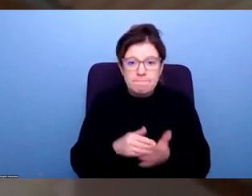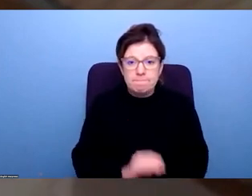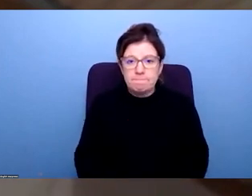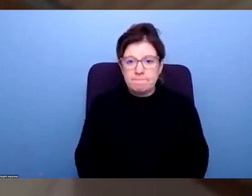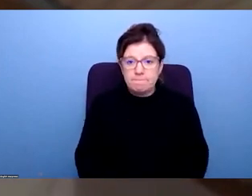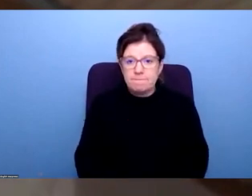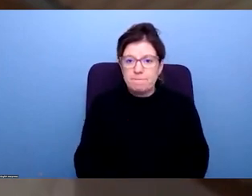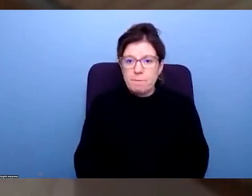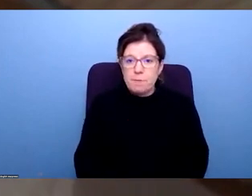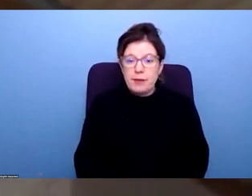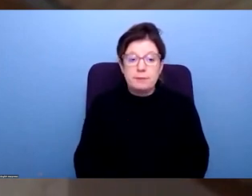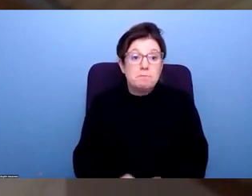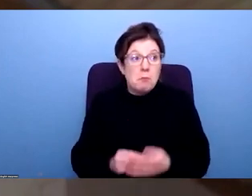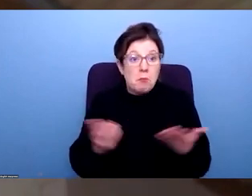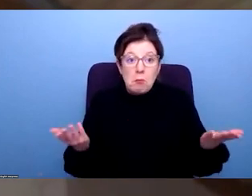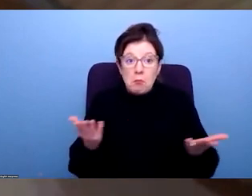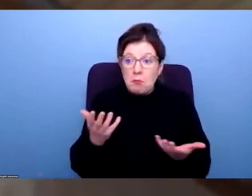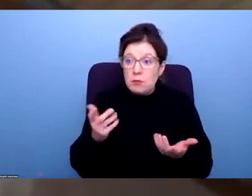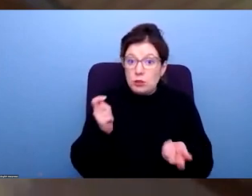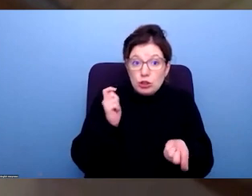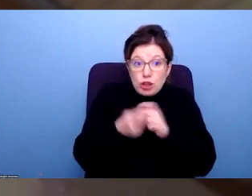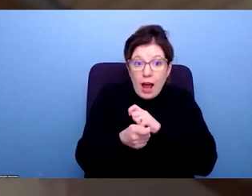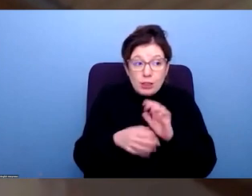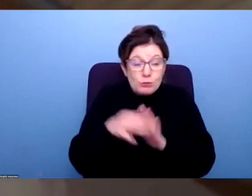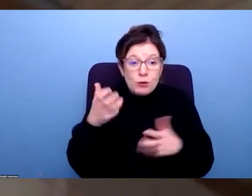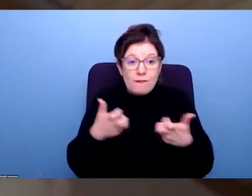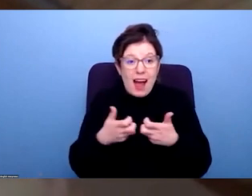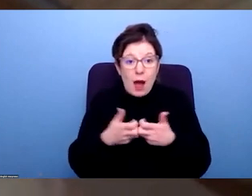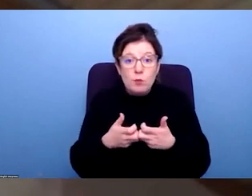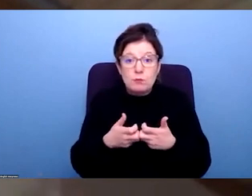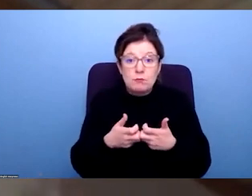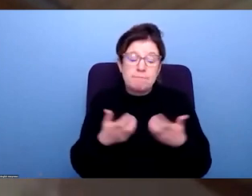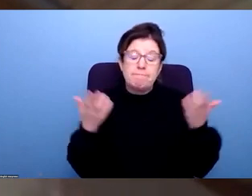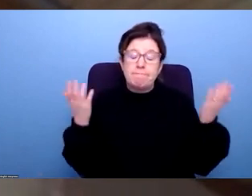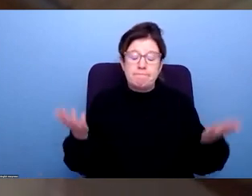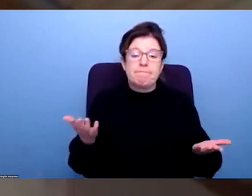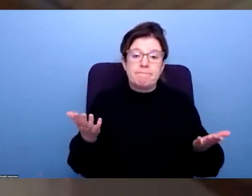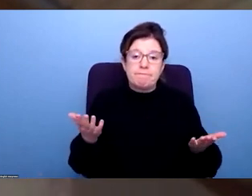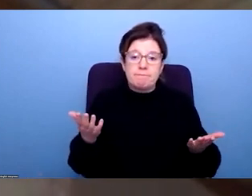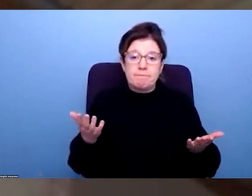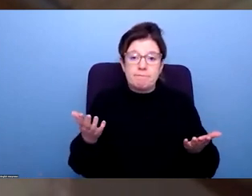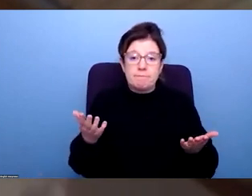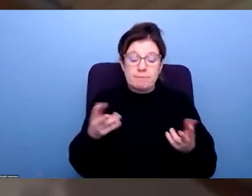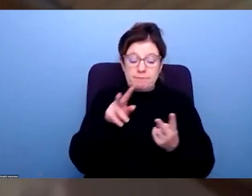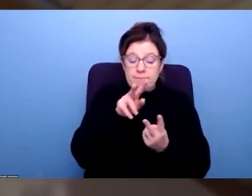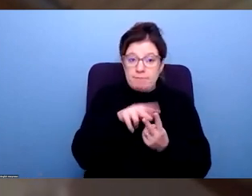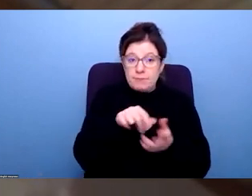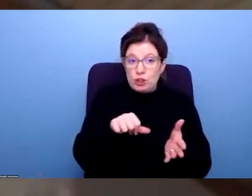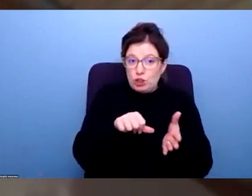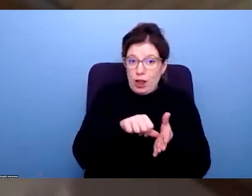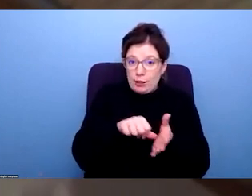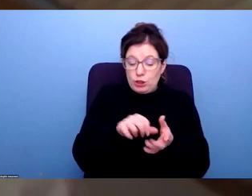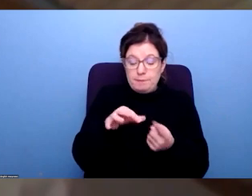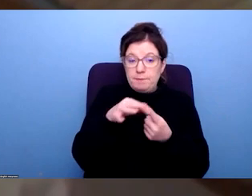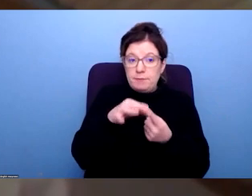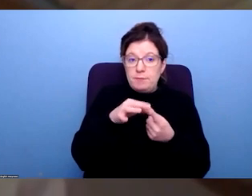what can we do about this and what's driving this? I think fundamentally we've got a couple of linked challenges. The first is